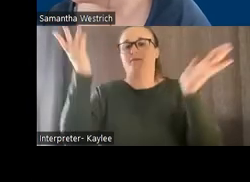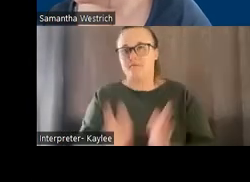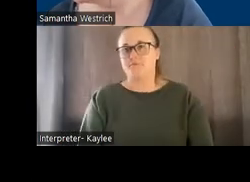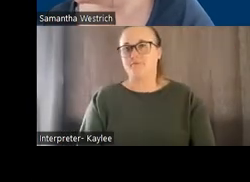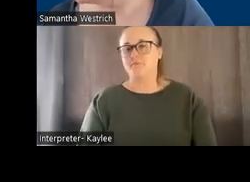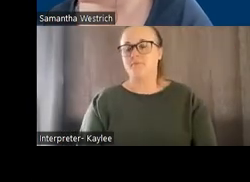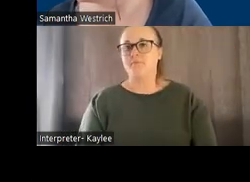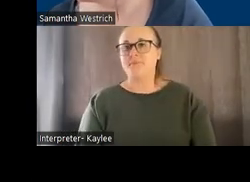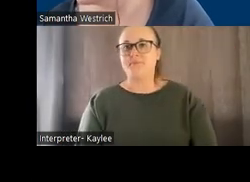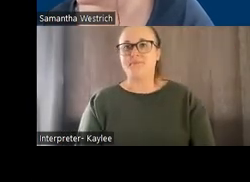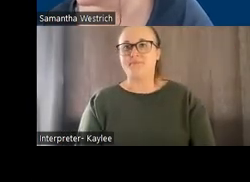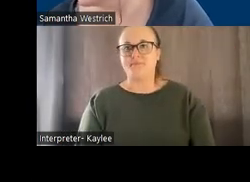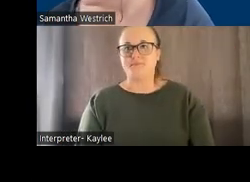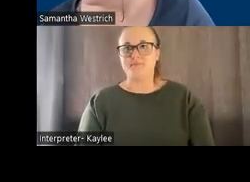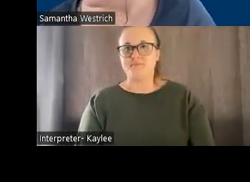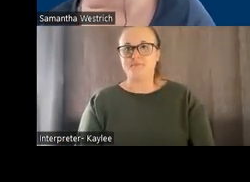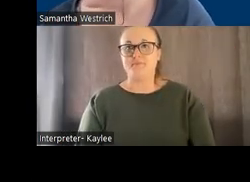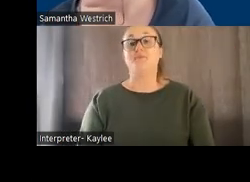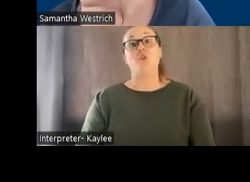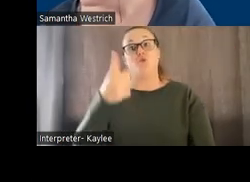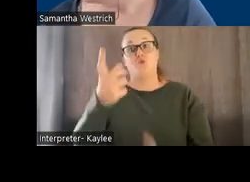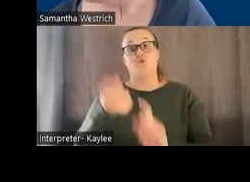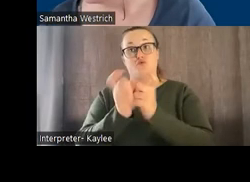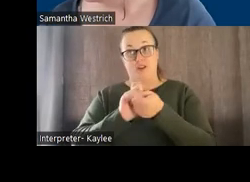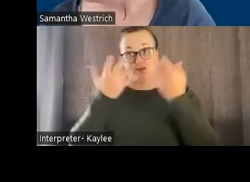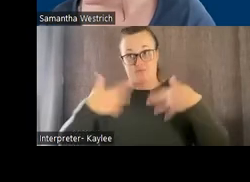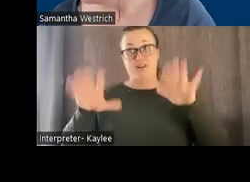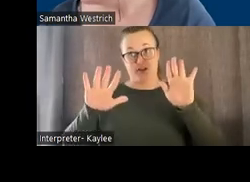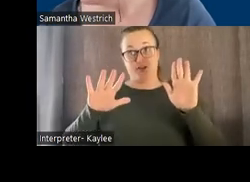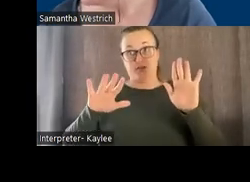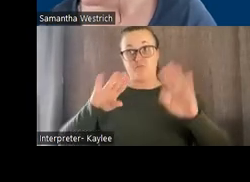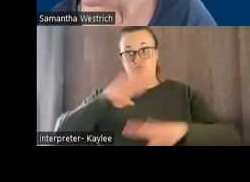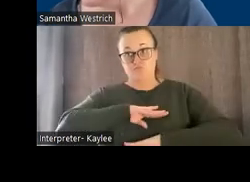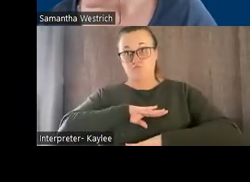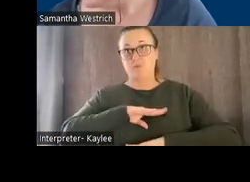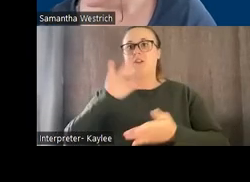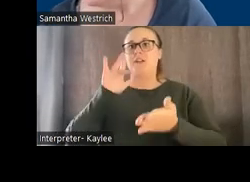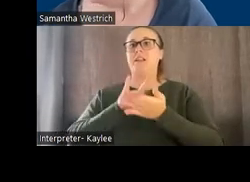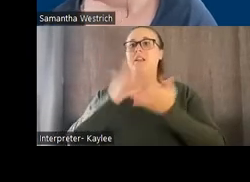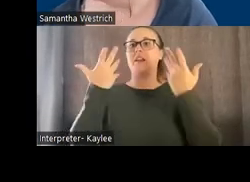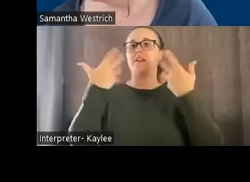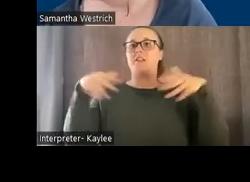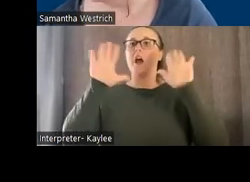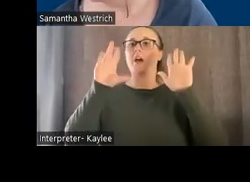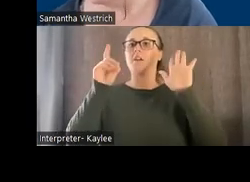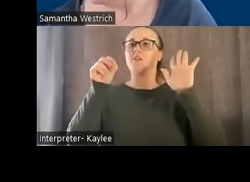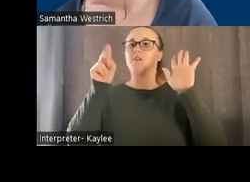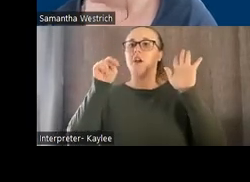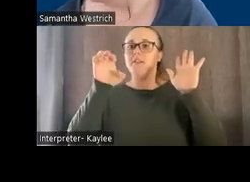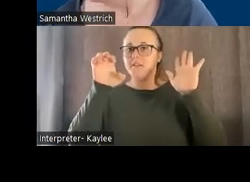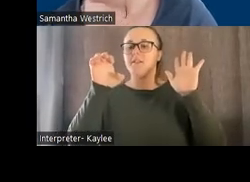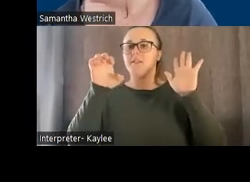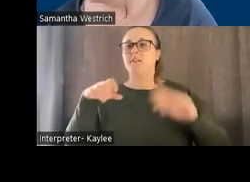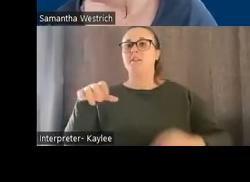So once you have made your changes and you feel good about it, you can hit done. And now when I select that